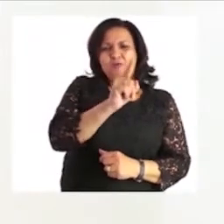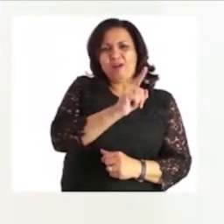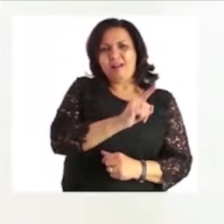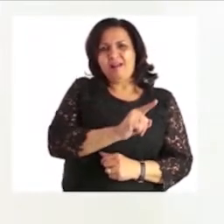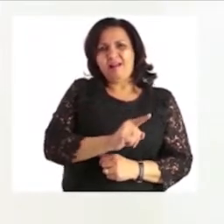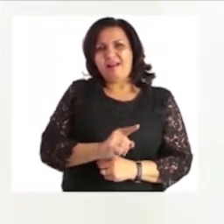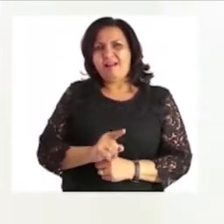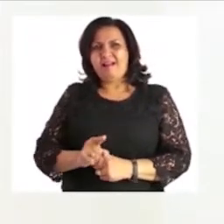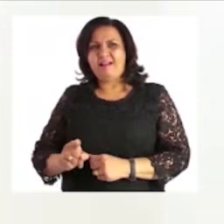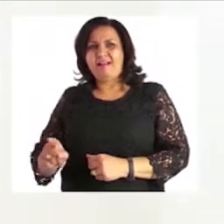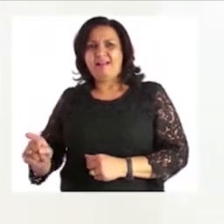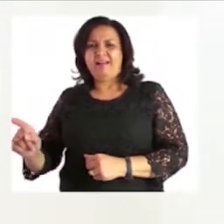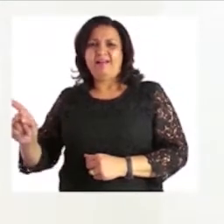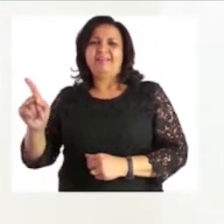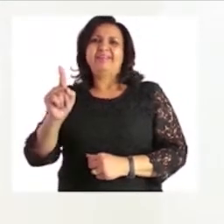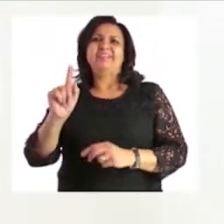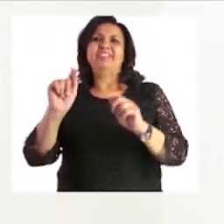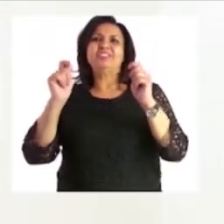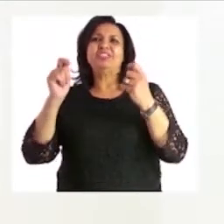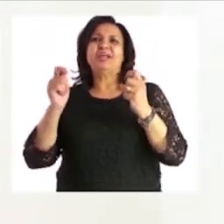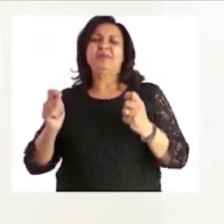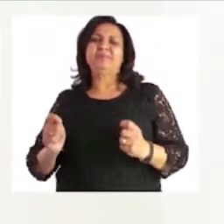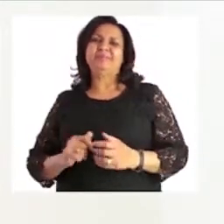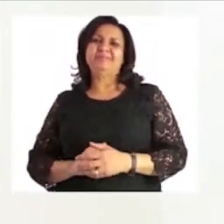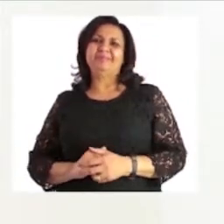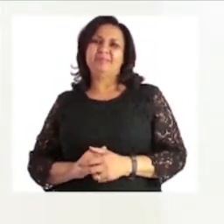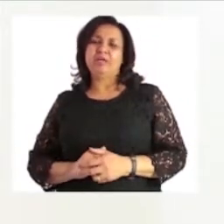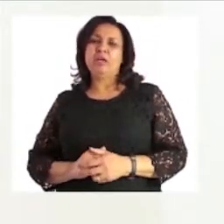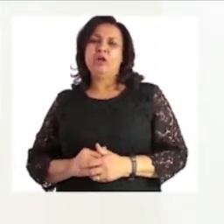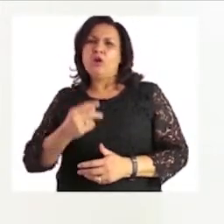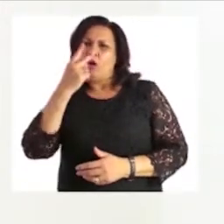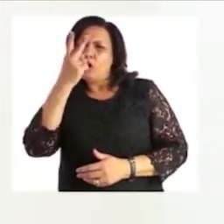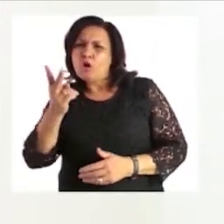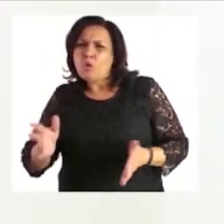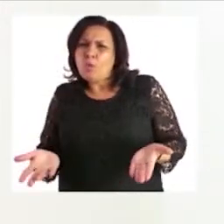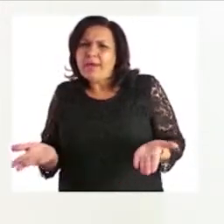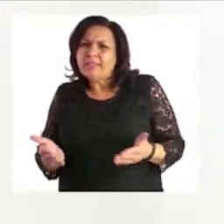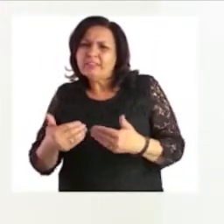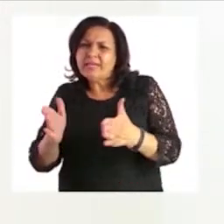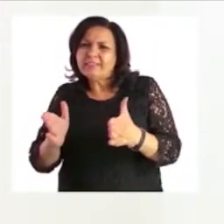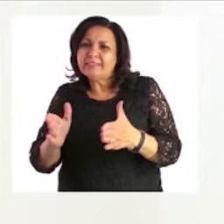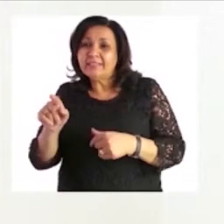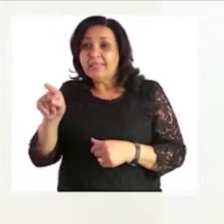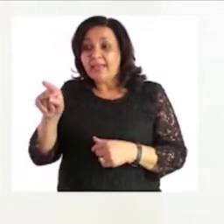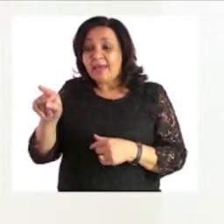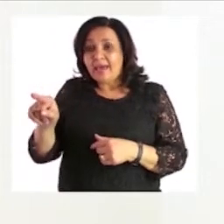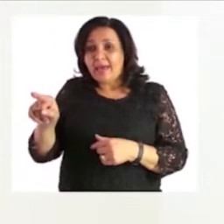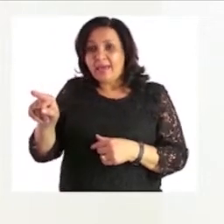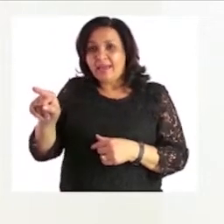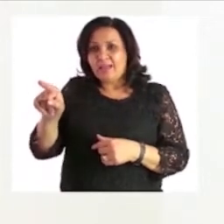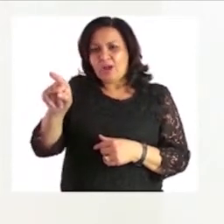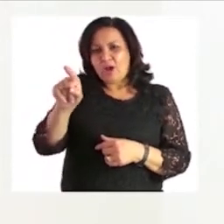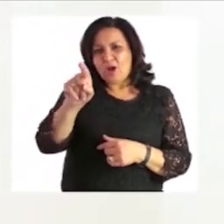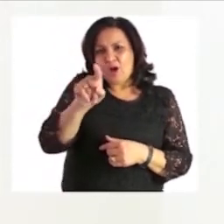draw the oval shape. Look where she is starting. Look where she is starting and that's how